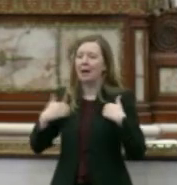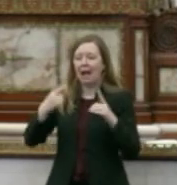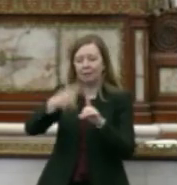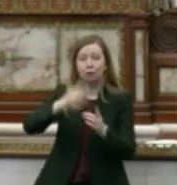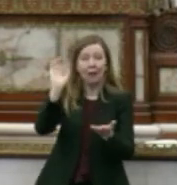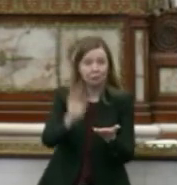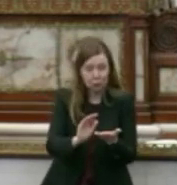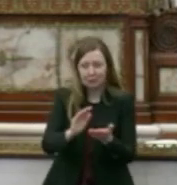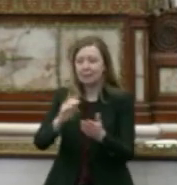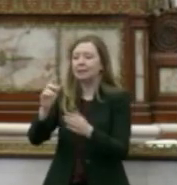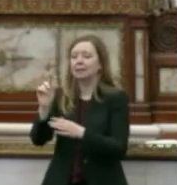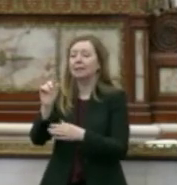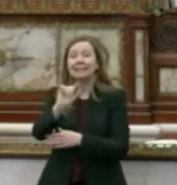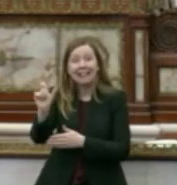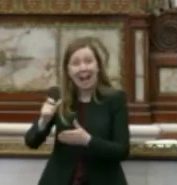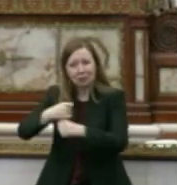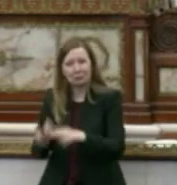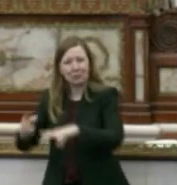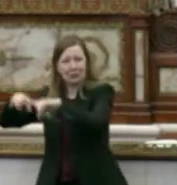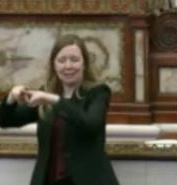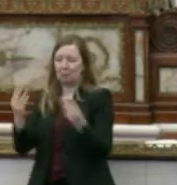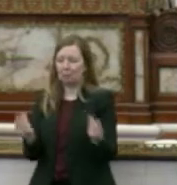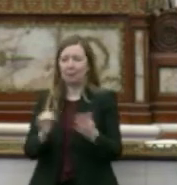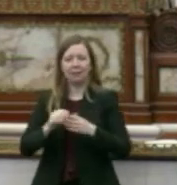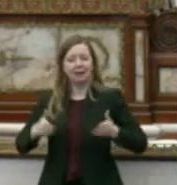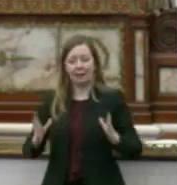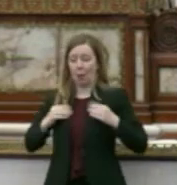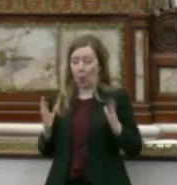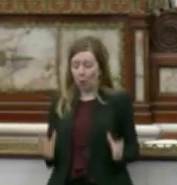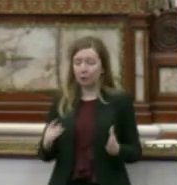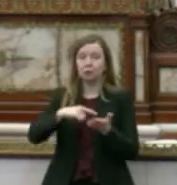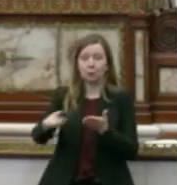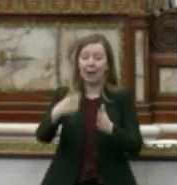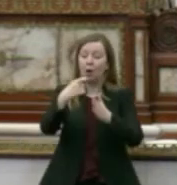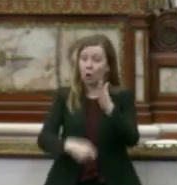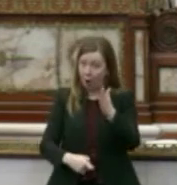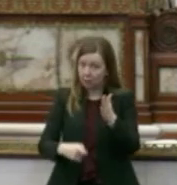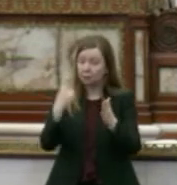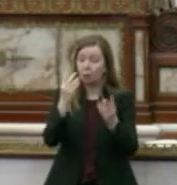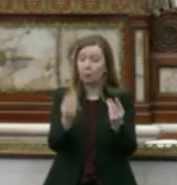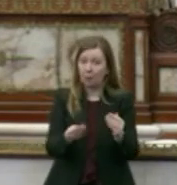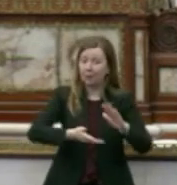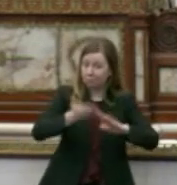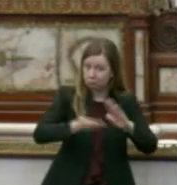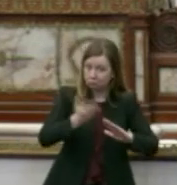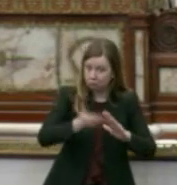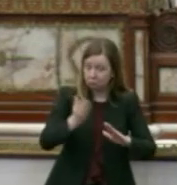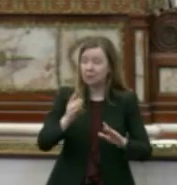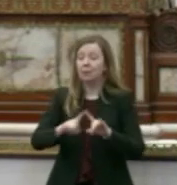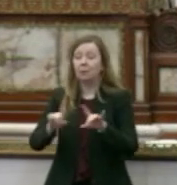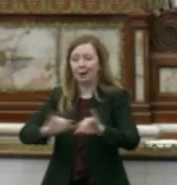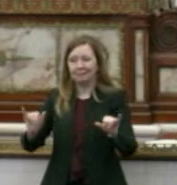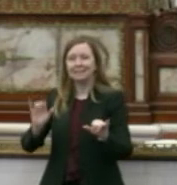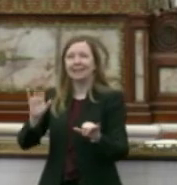-producing, tax-producing properties that enable owners to pay not only costs of property upkeep and operation, but also their